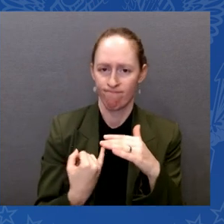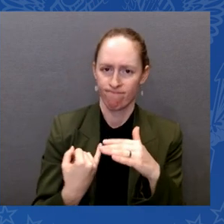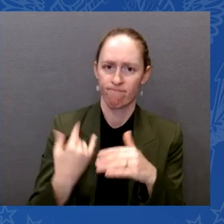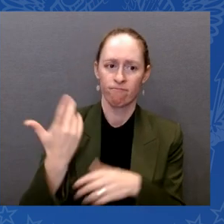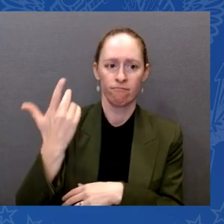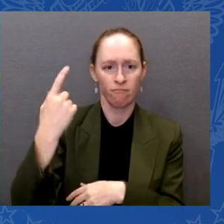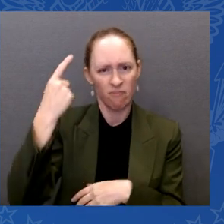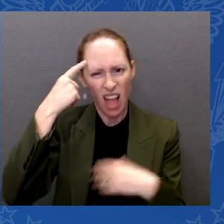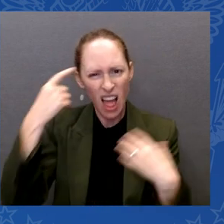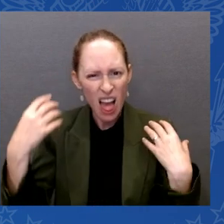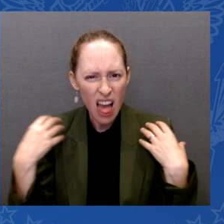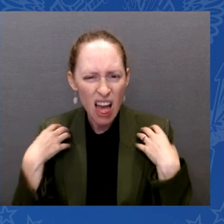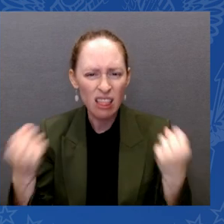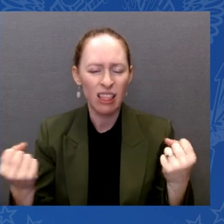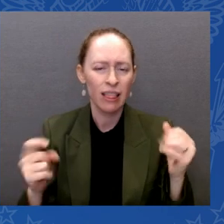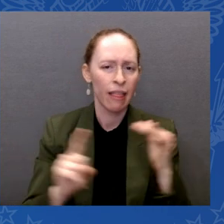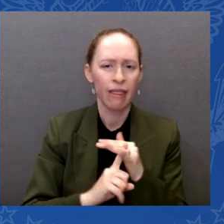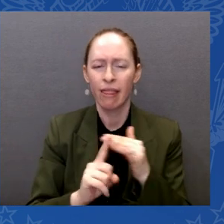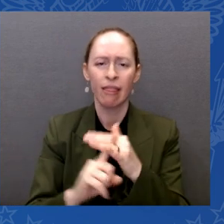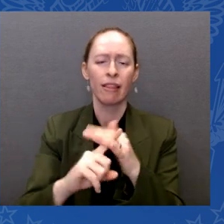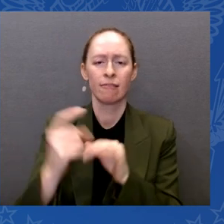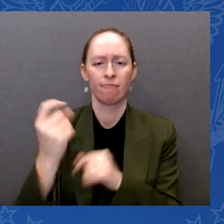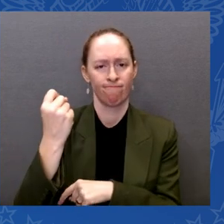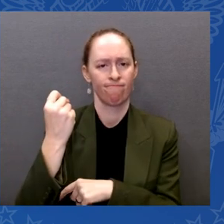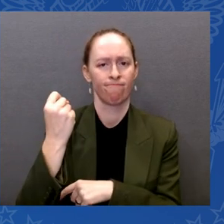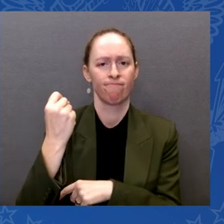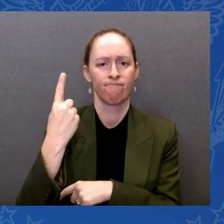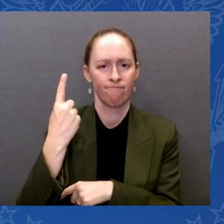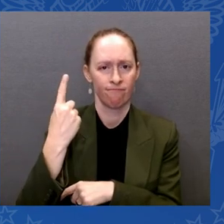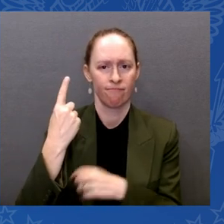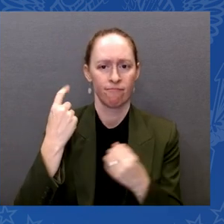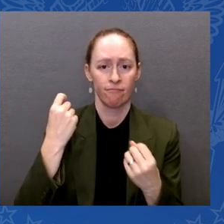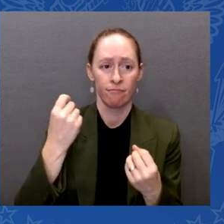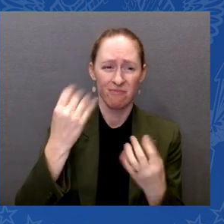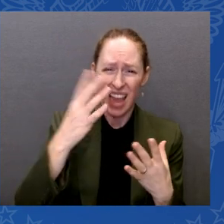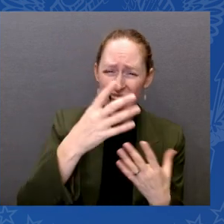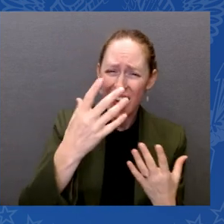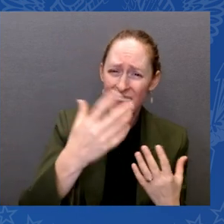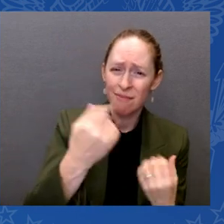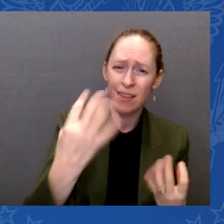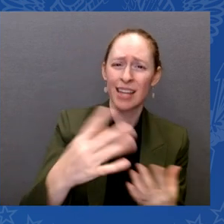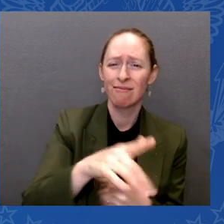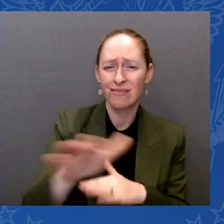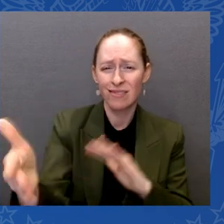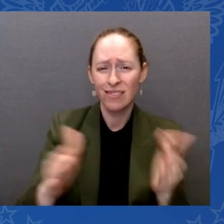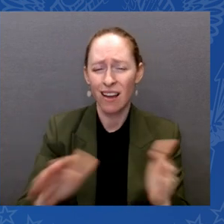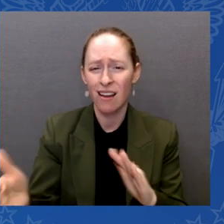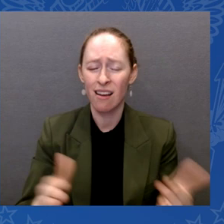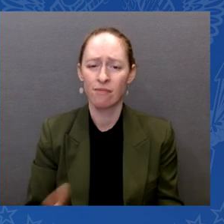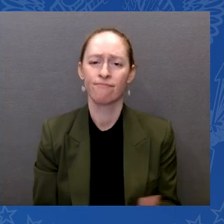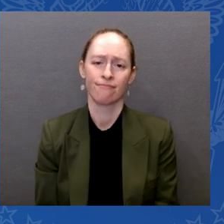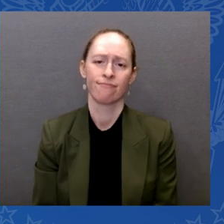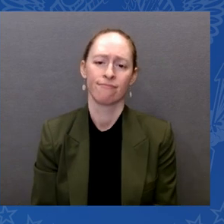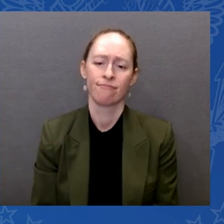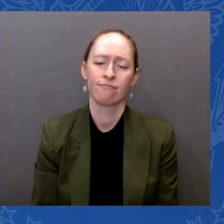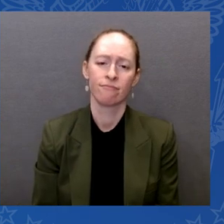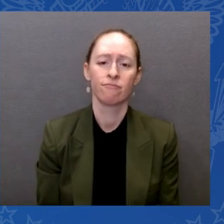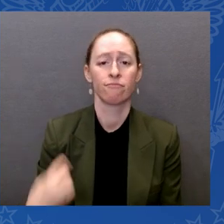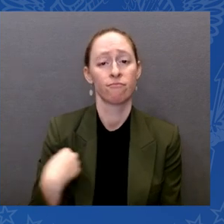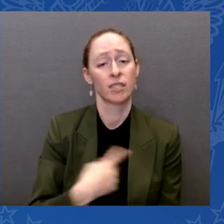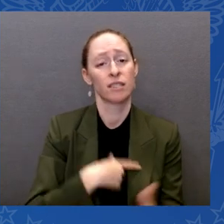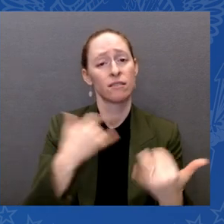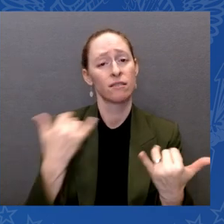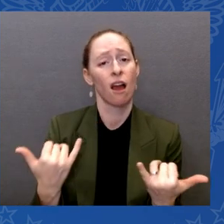And on this day, we remember those lives lost. And we thank everyone, everyone who is still, we thank them